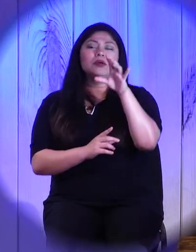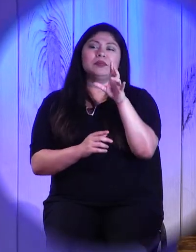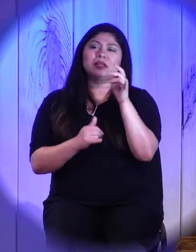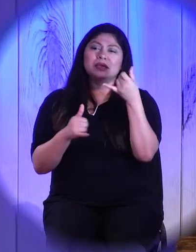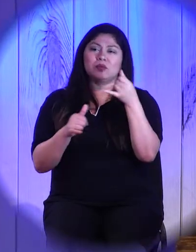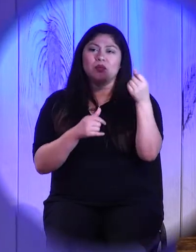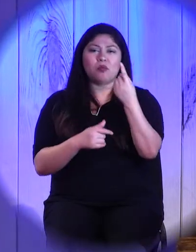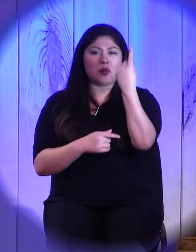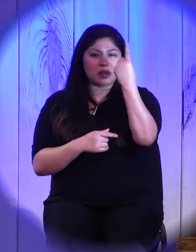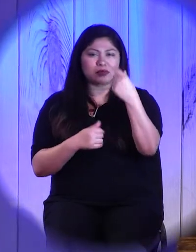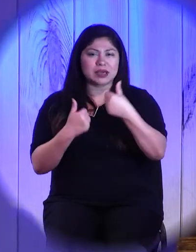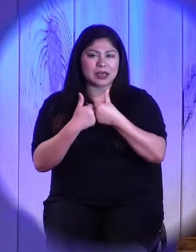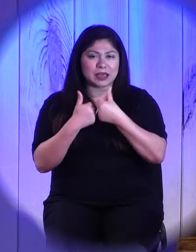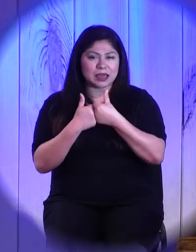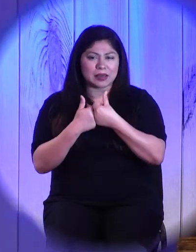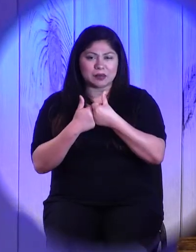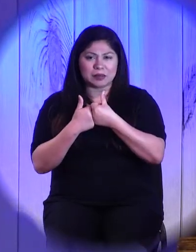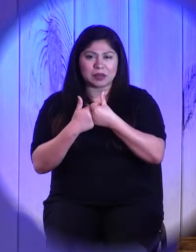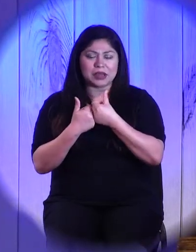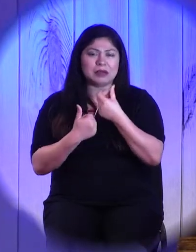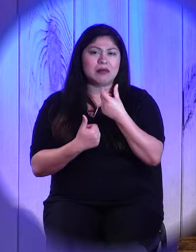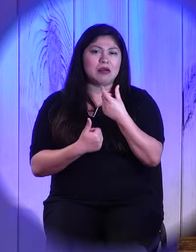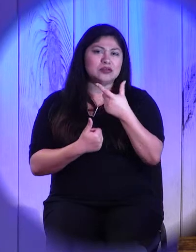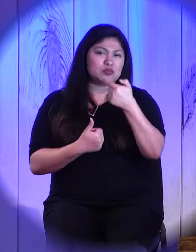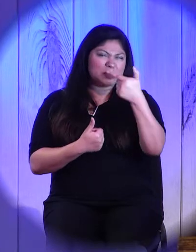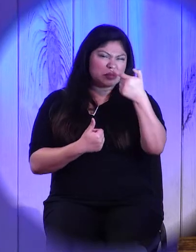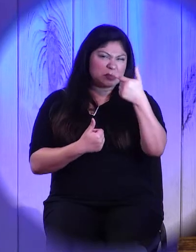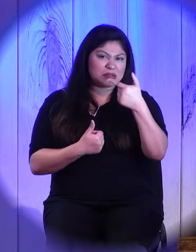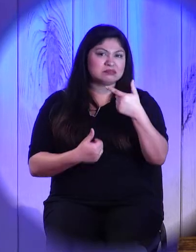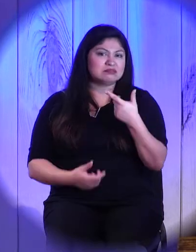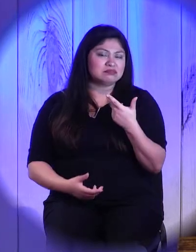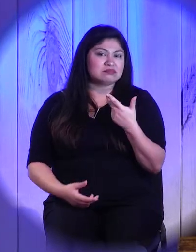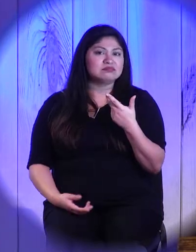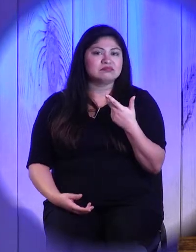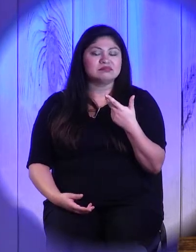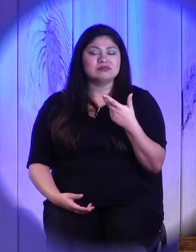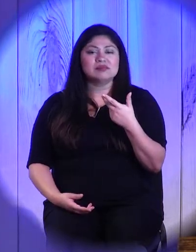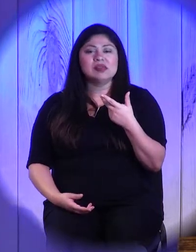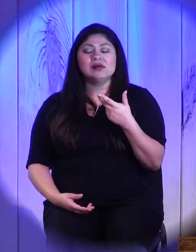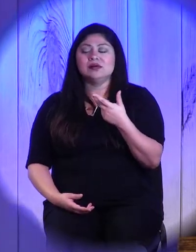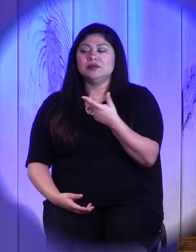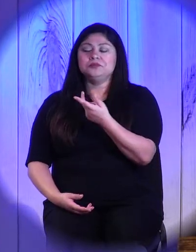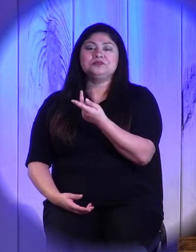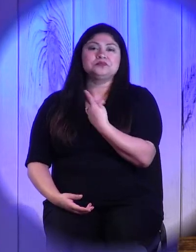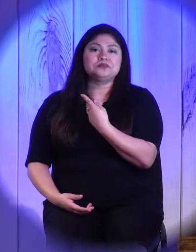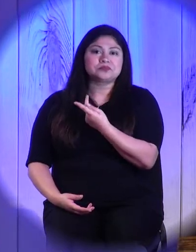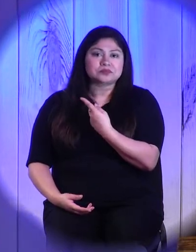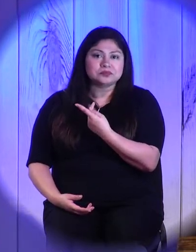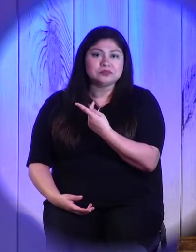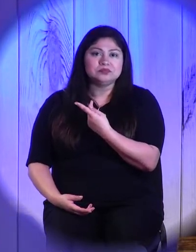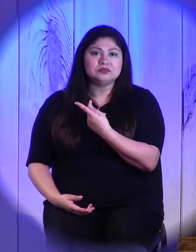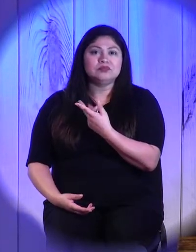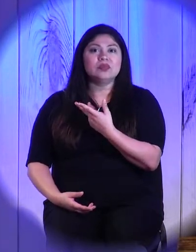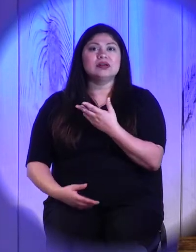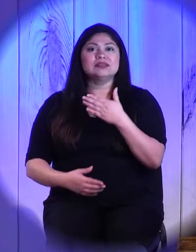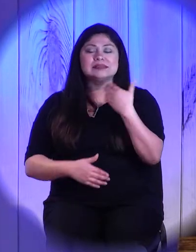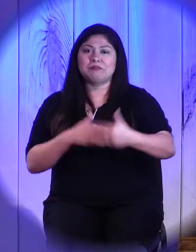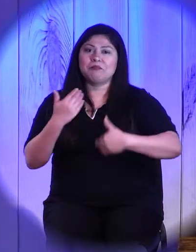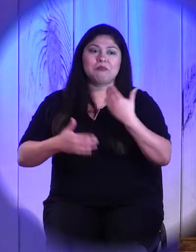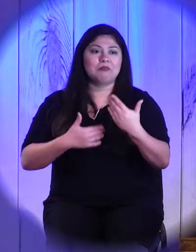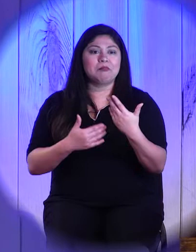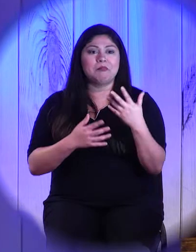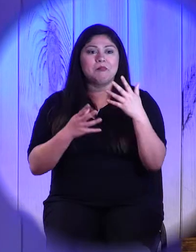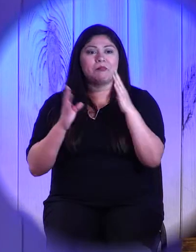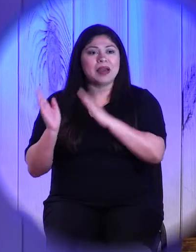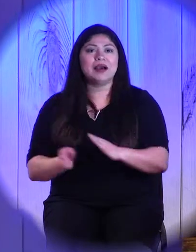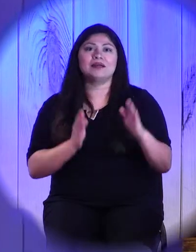one-on-one game, 21. I don't know if kids still play that today, but this is almost, this pattern would happen over and over